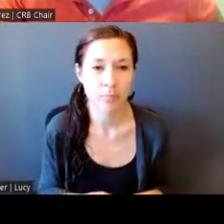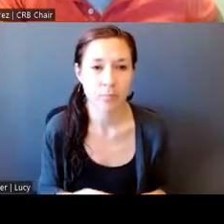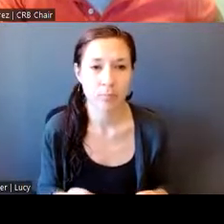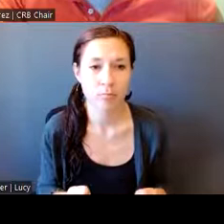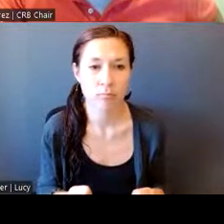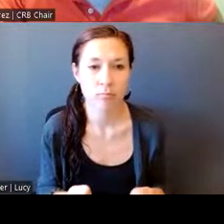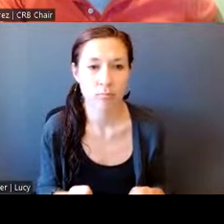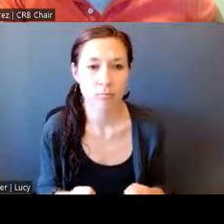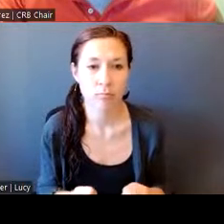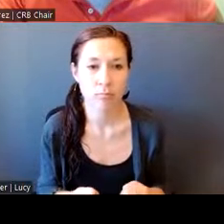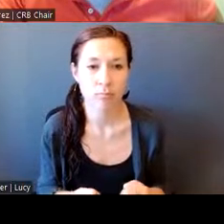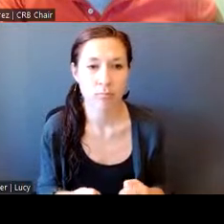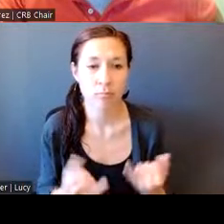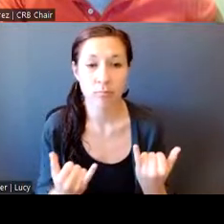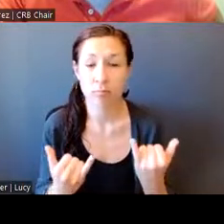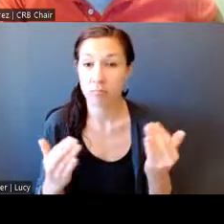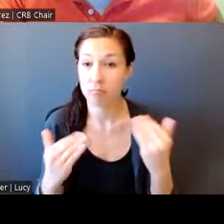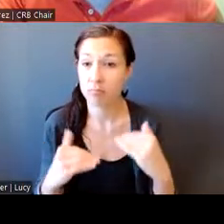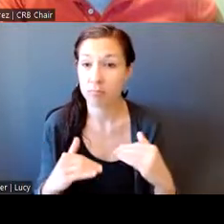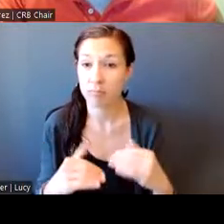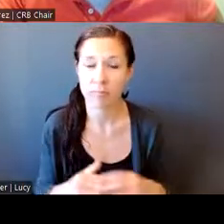You can go on to the next slide.